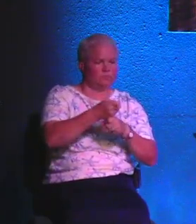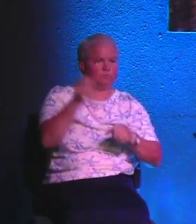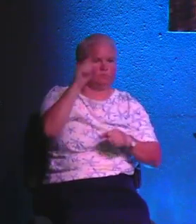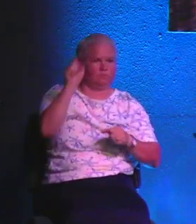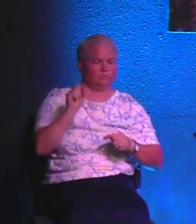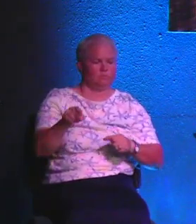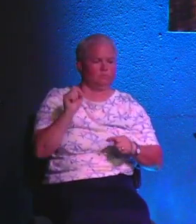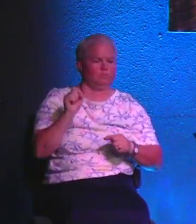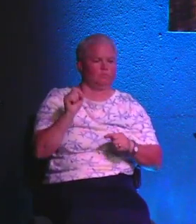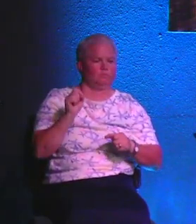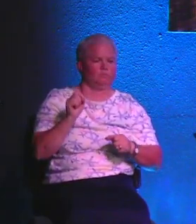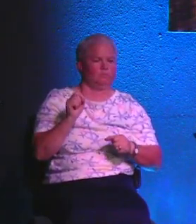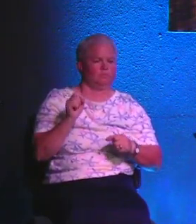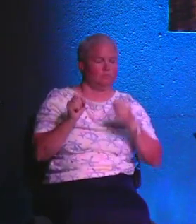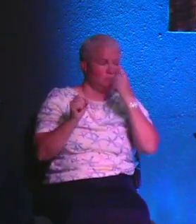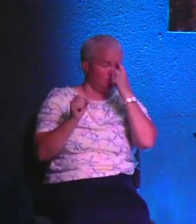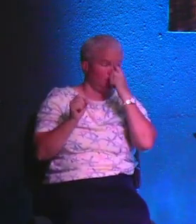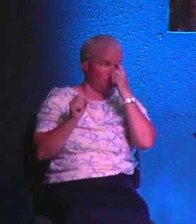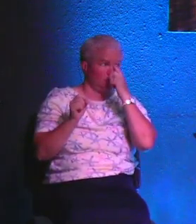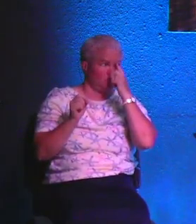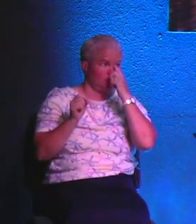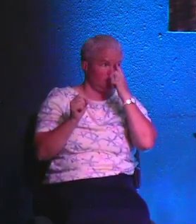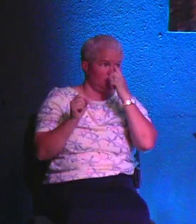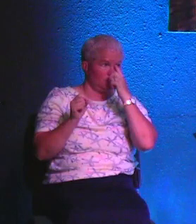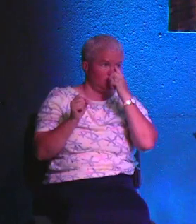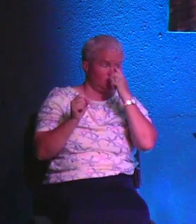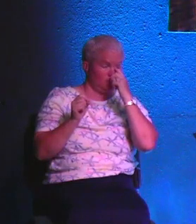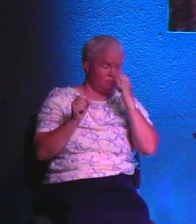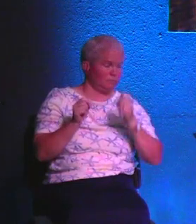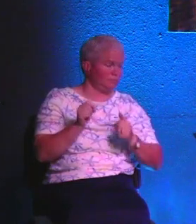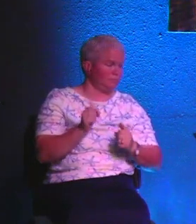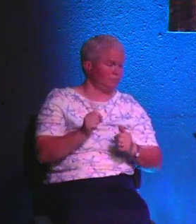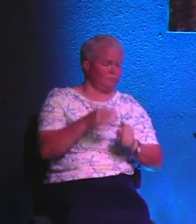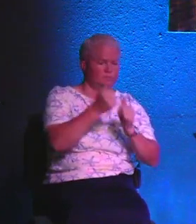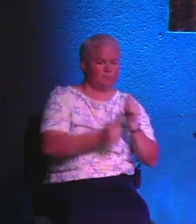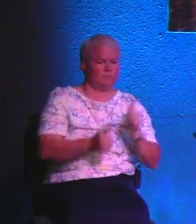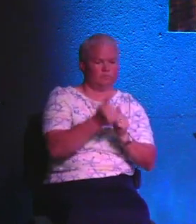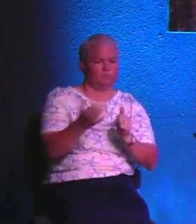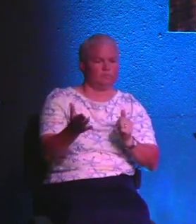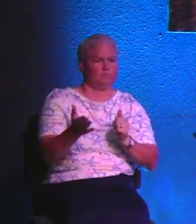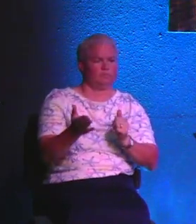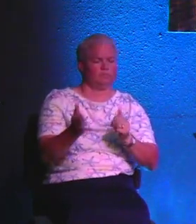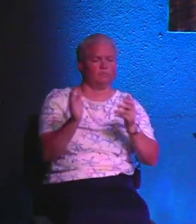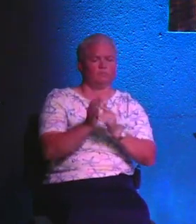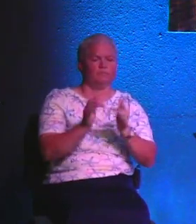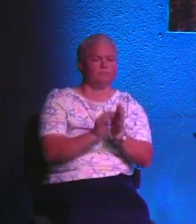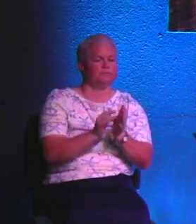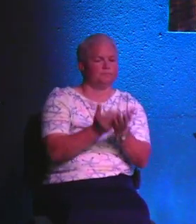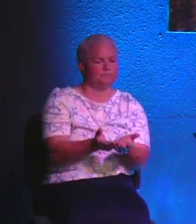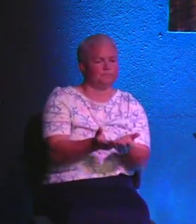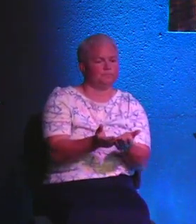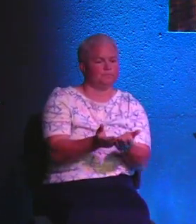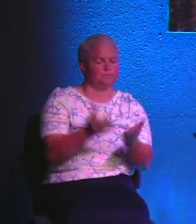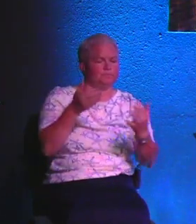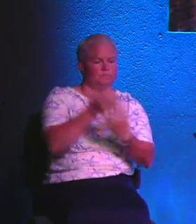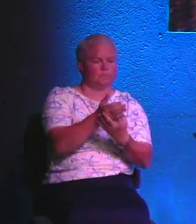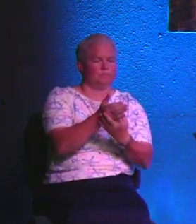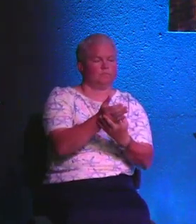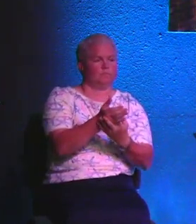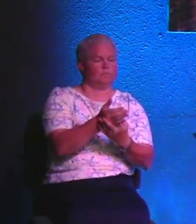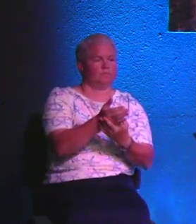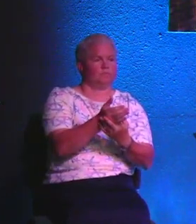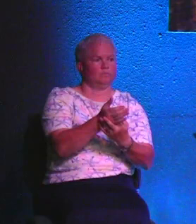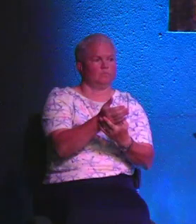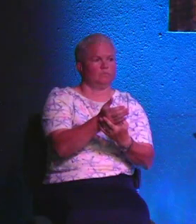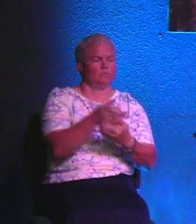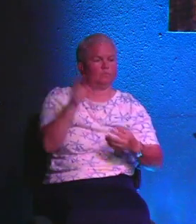question, the dangerous question, am I filtering everything through the Bible? Are